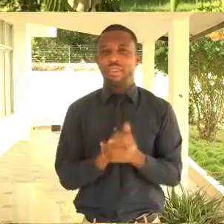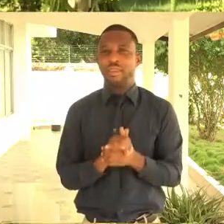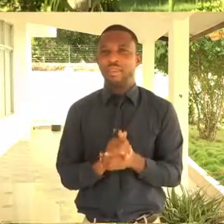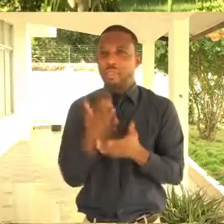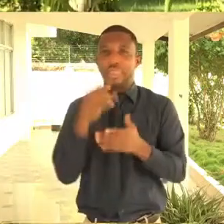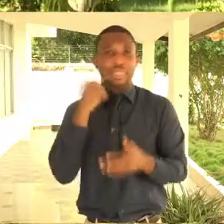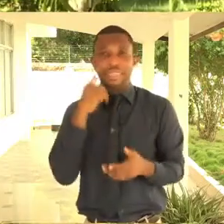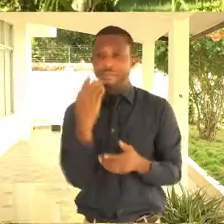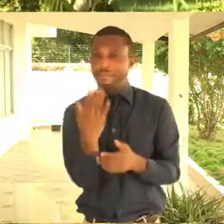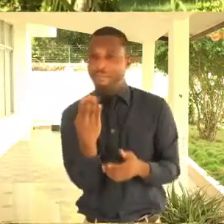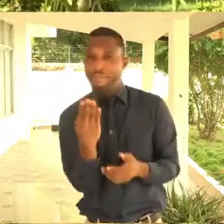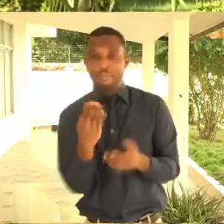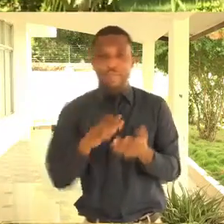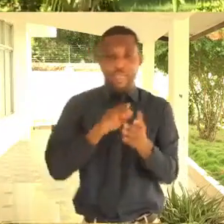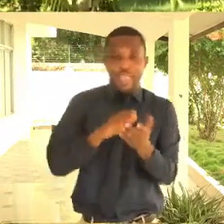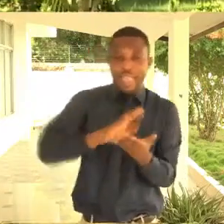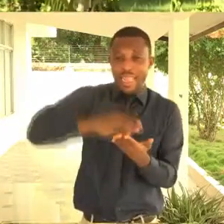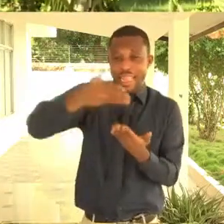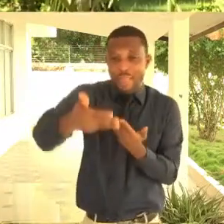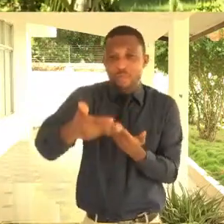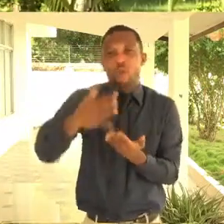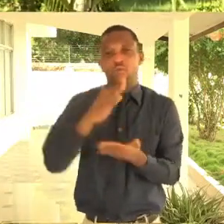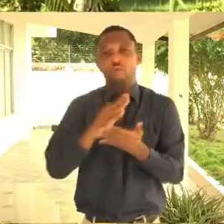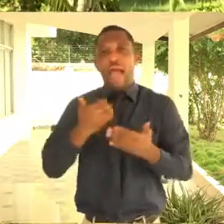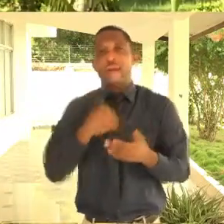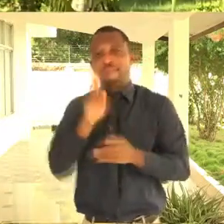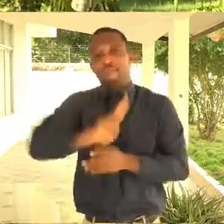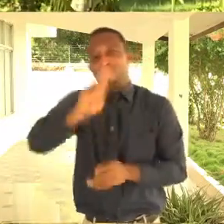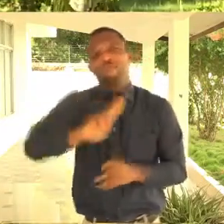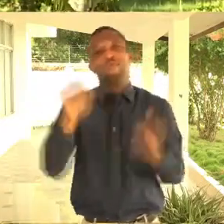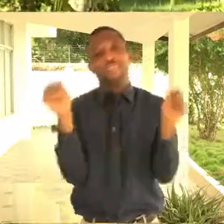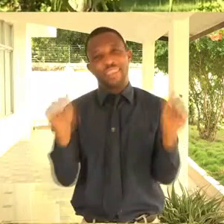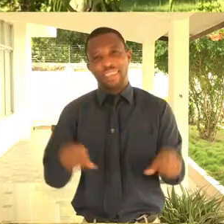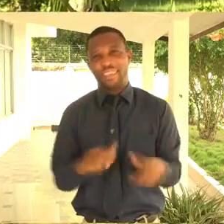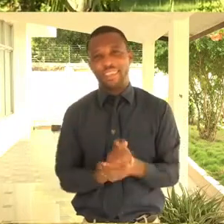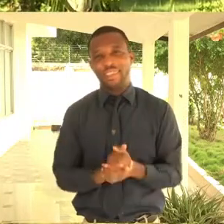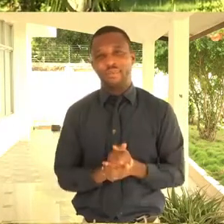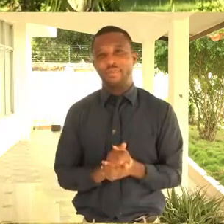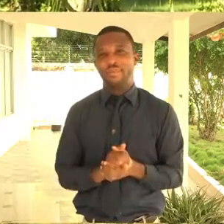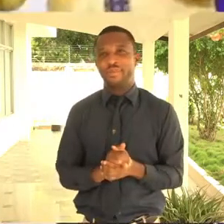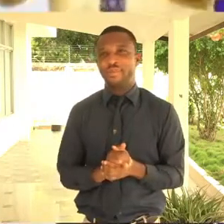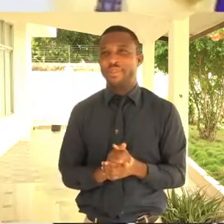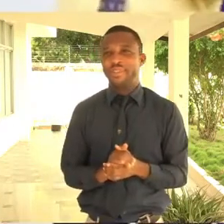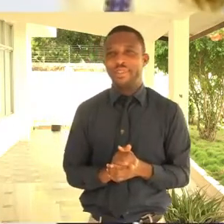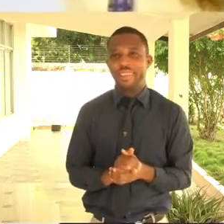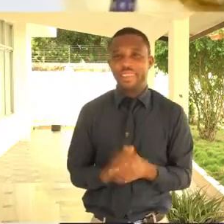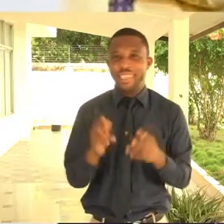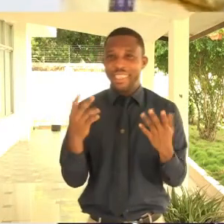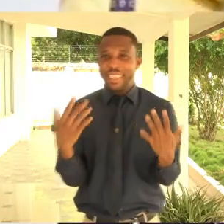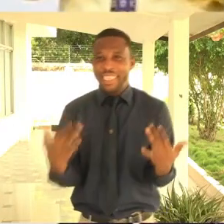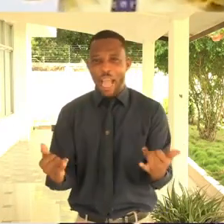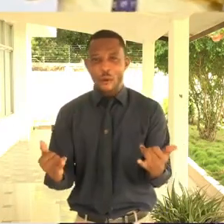The idea that people are being discriminated against. Deaf people felt that way. So they had to fight for that. So